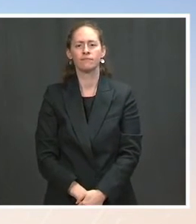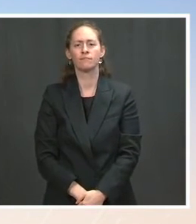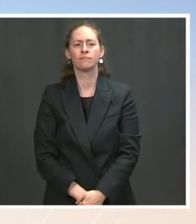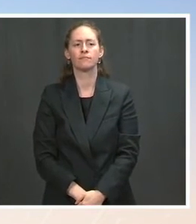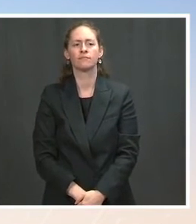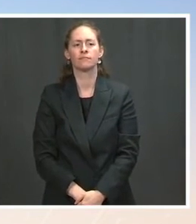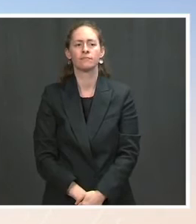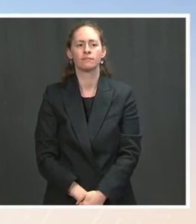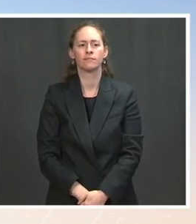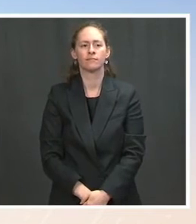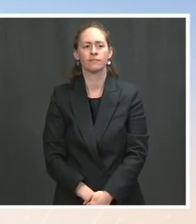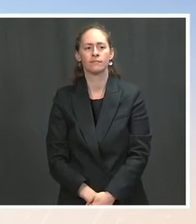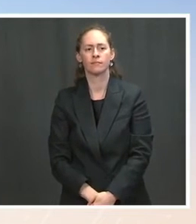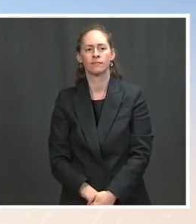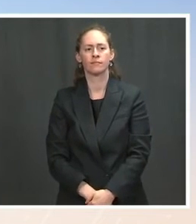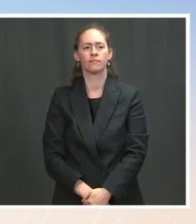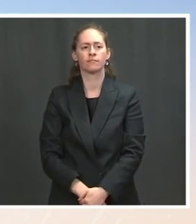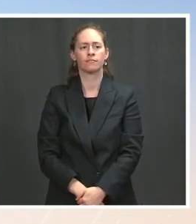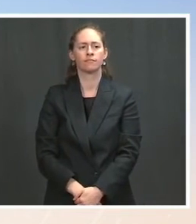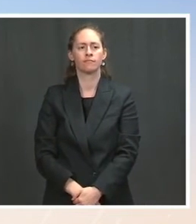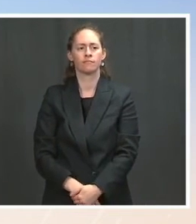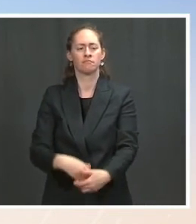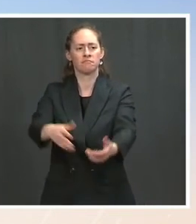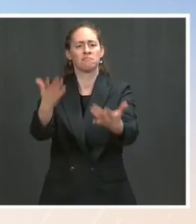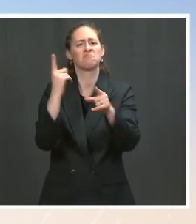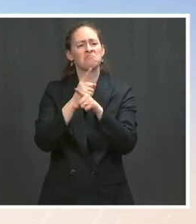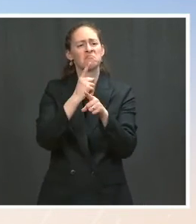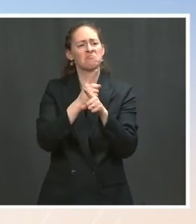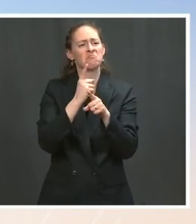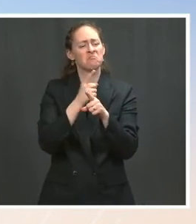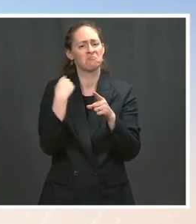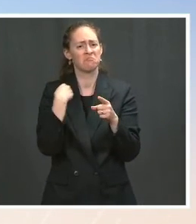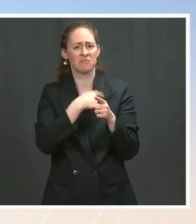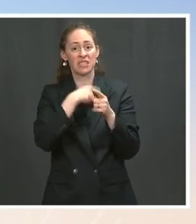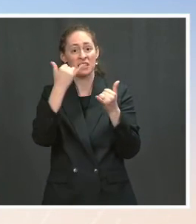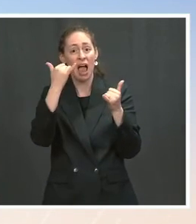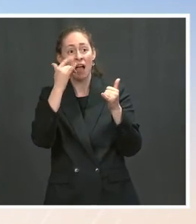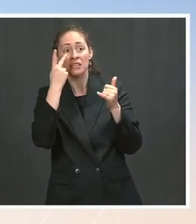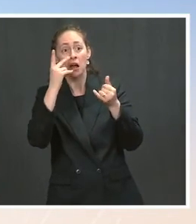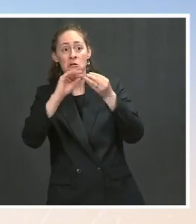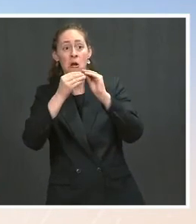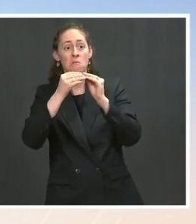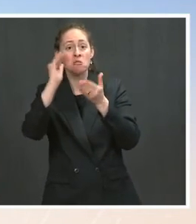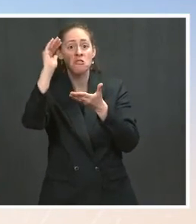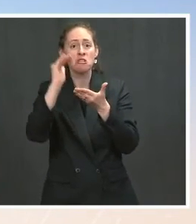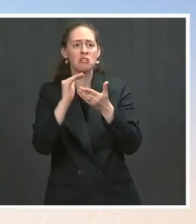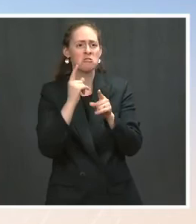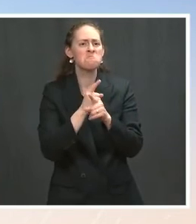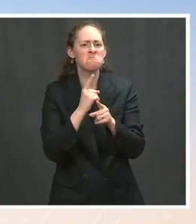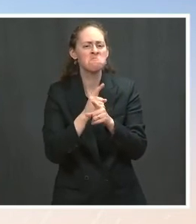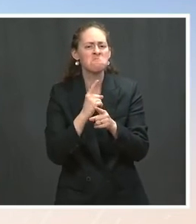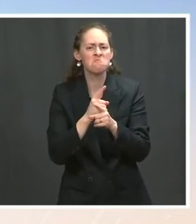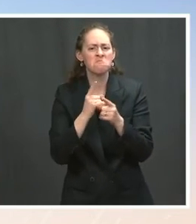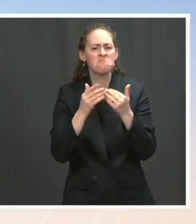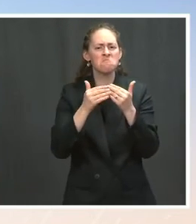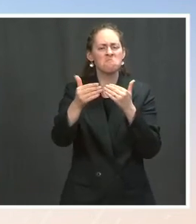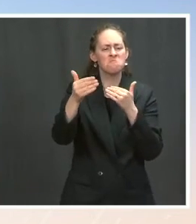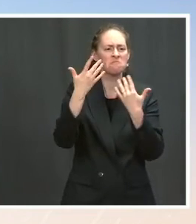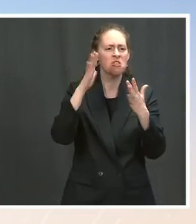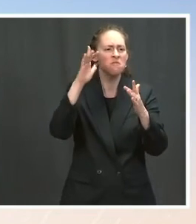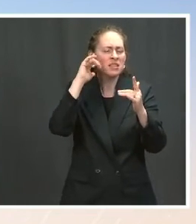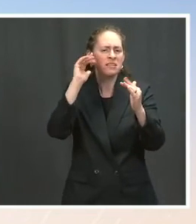anticipated at this point since the president was inaugurated the number of people who have been vaccinated who have received their first dose and are